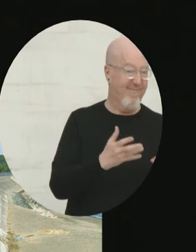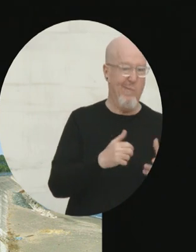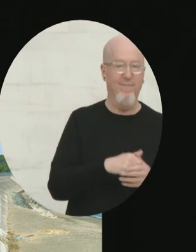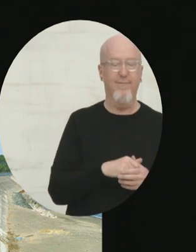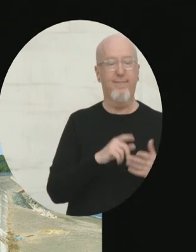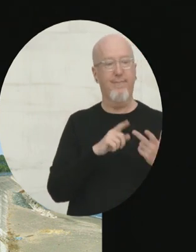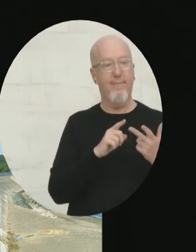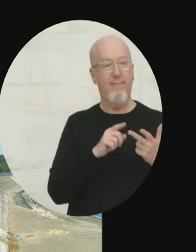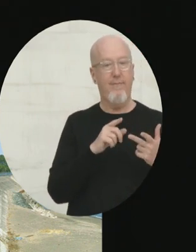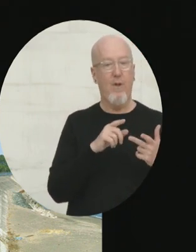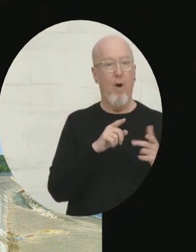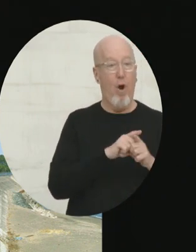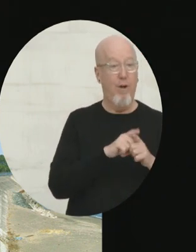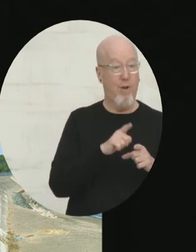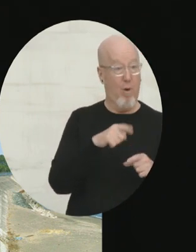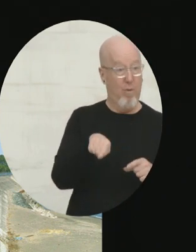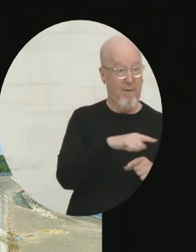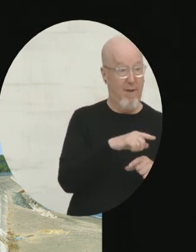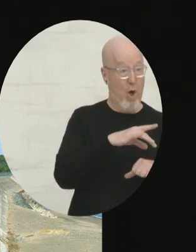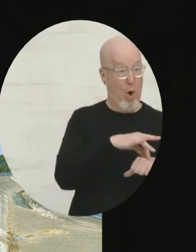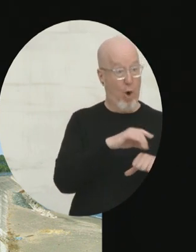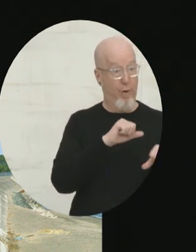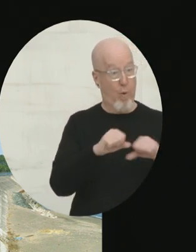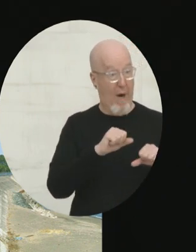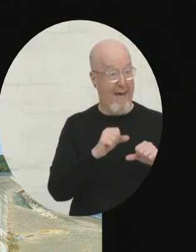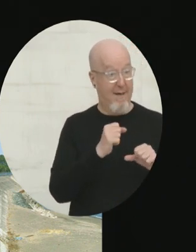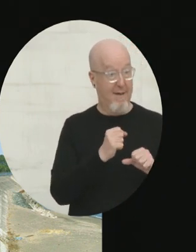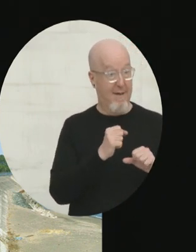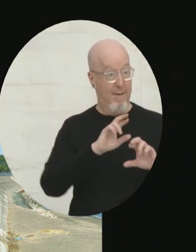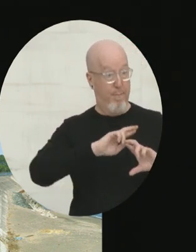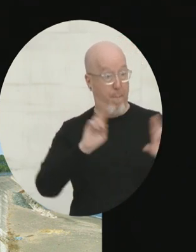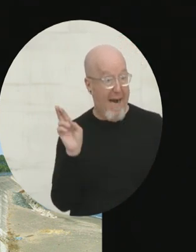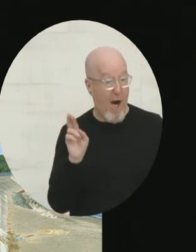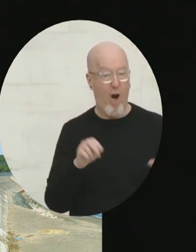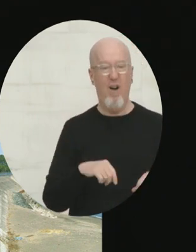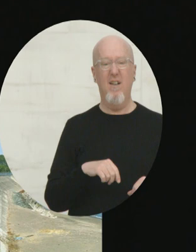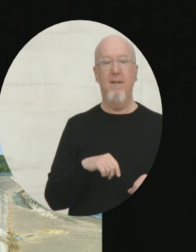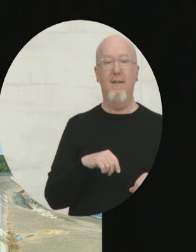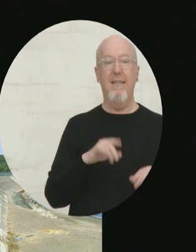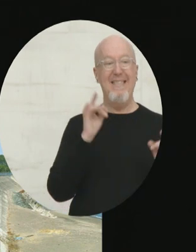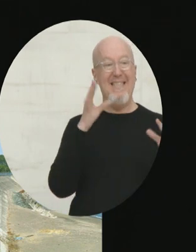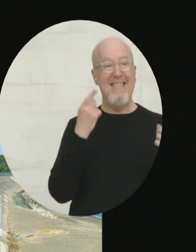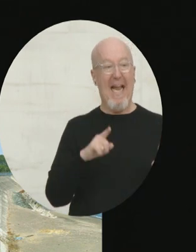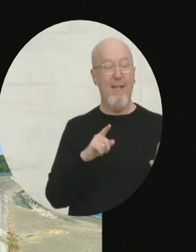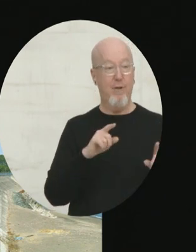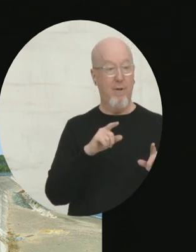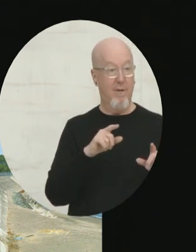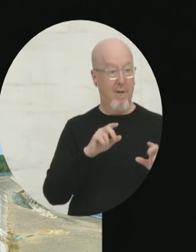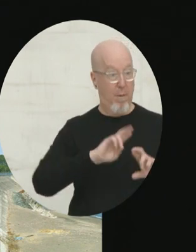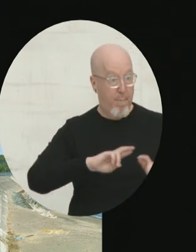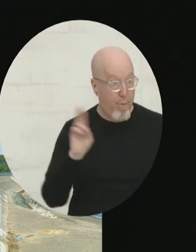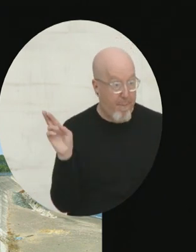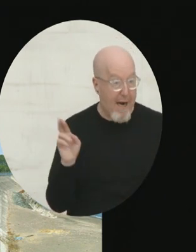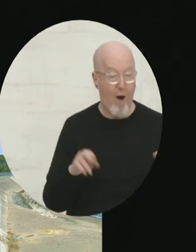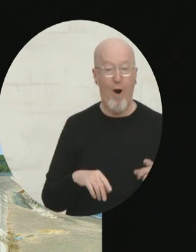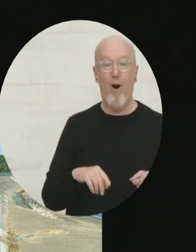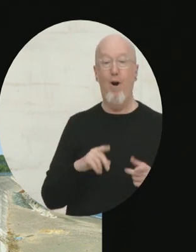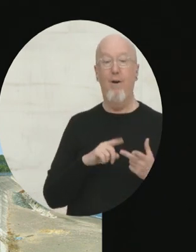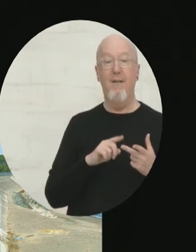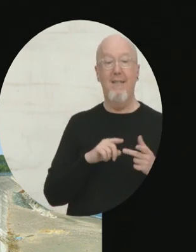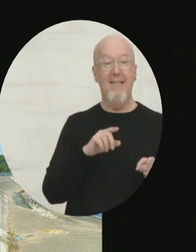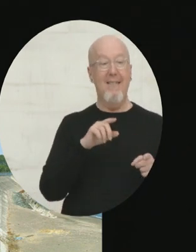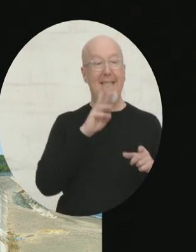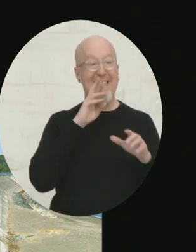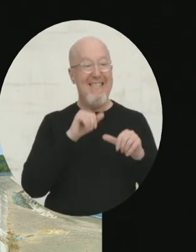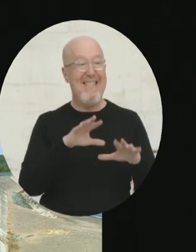We looked at earthquake preparation and disaster preparation. We looked at the amount of money spent on things like seawalls. We looked at demographics as